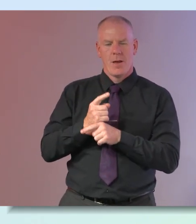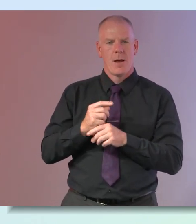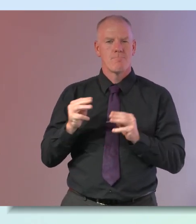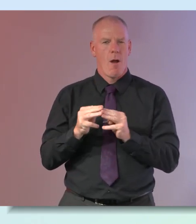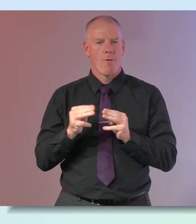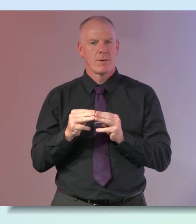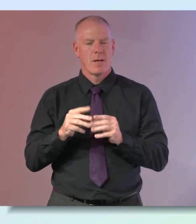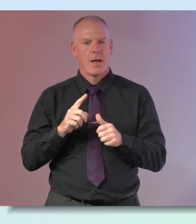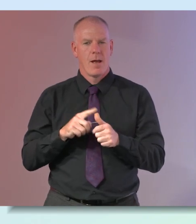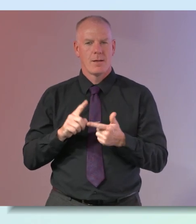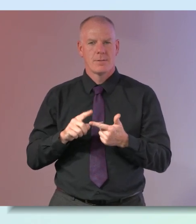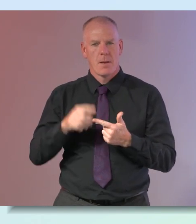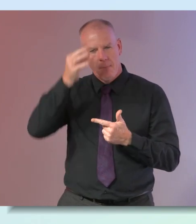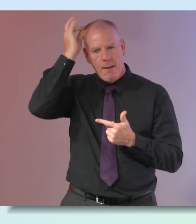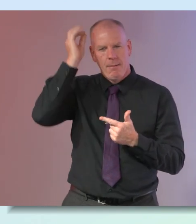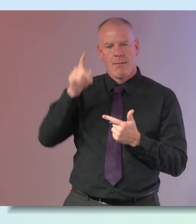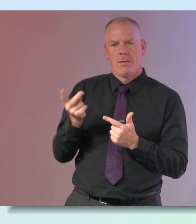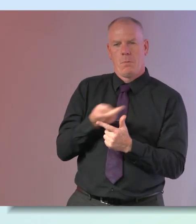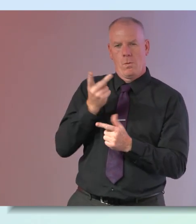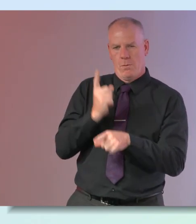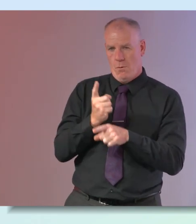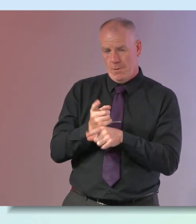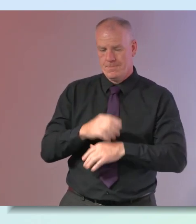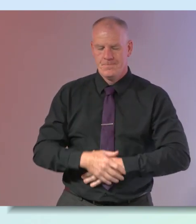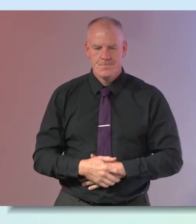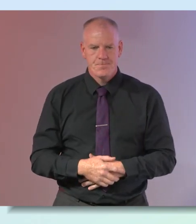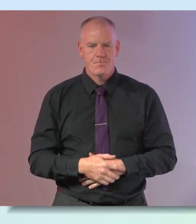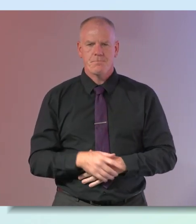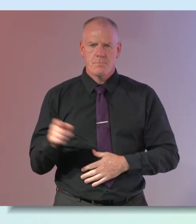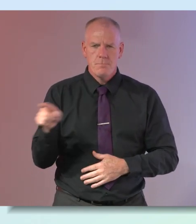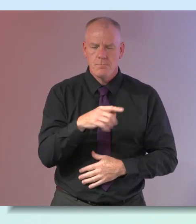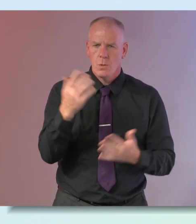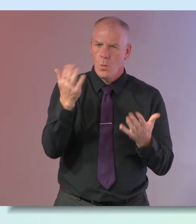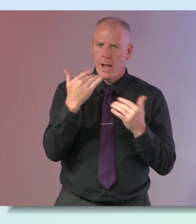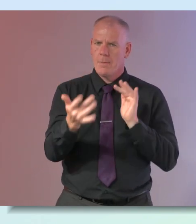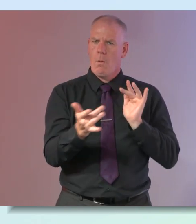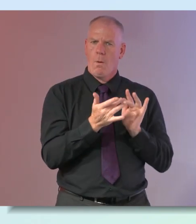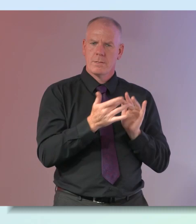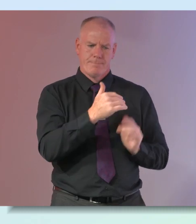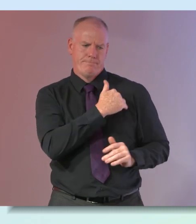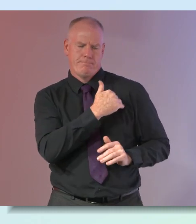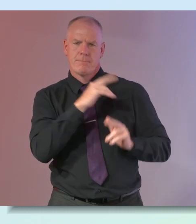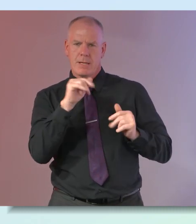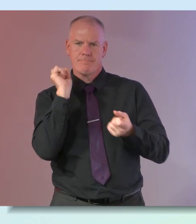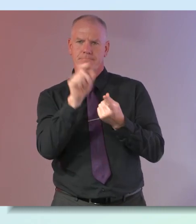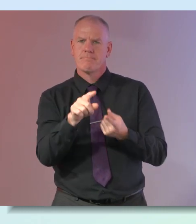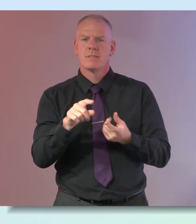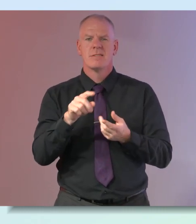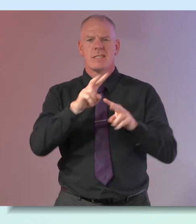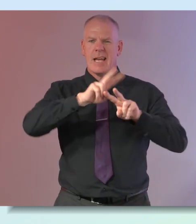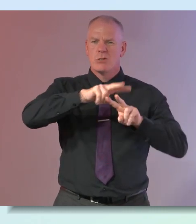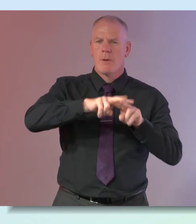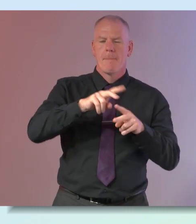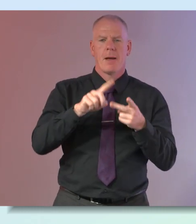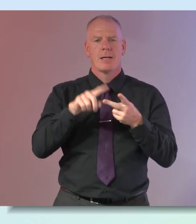wolf and we have michael feeney as well but of course you're very welcome to get in touch with us uh on instagram and